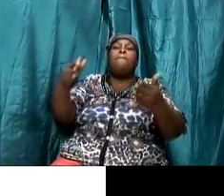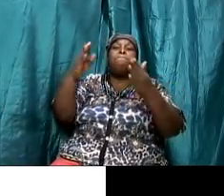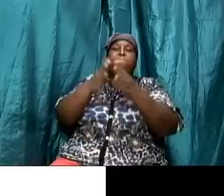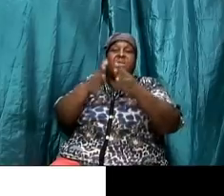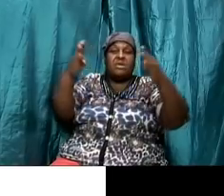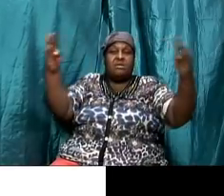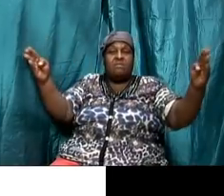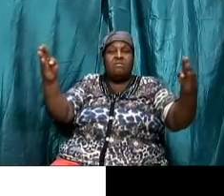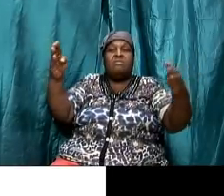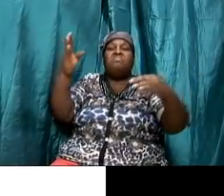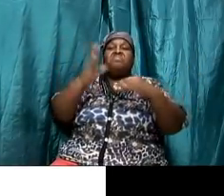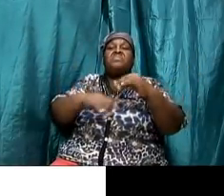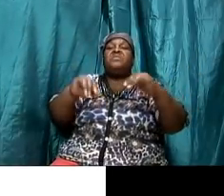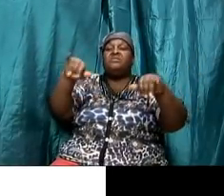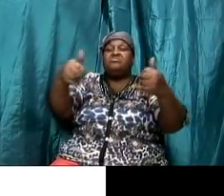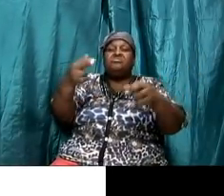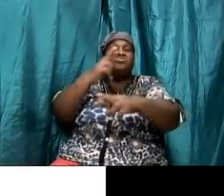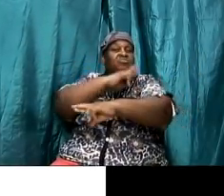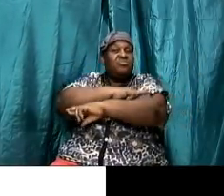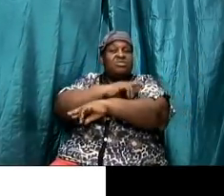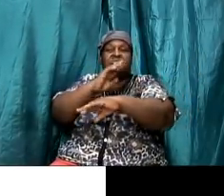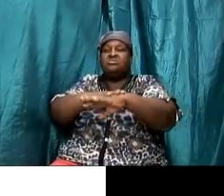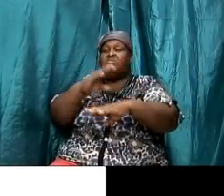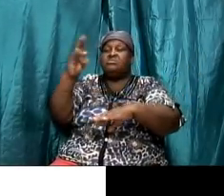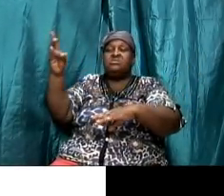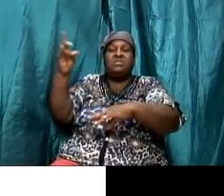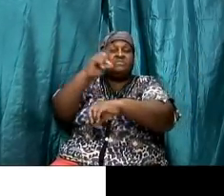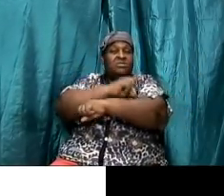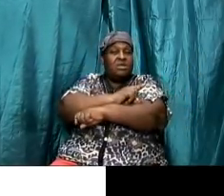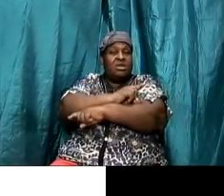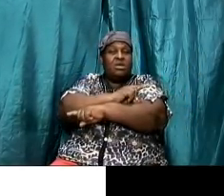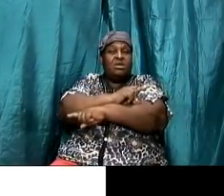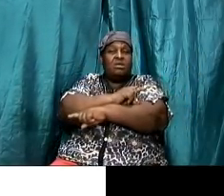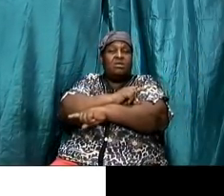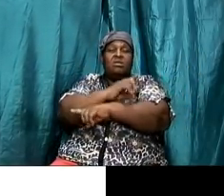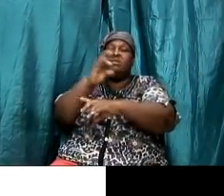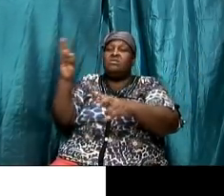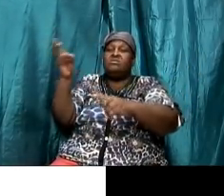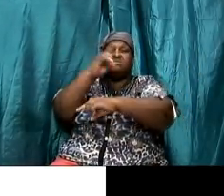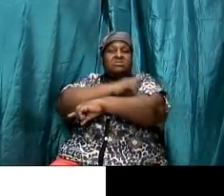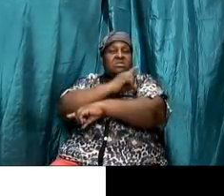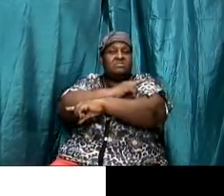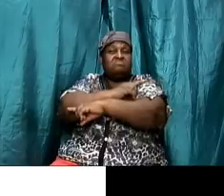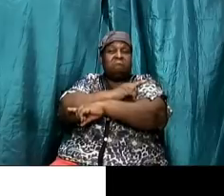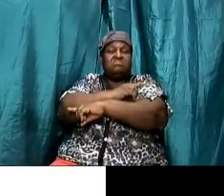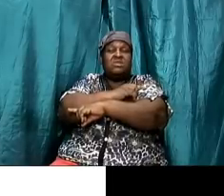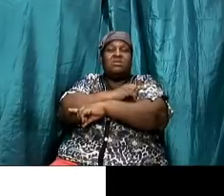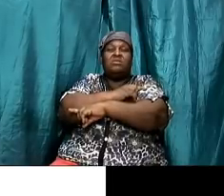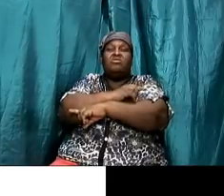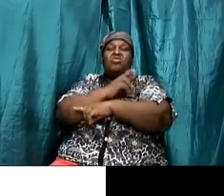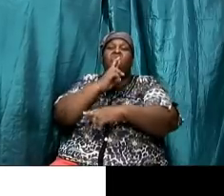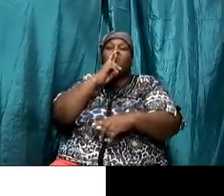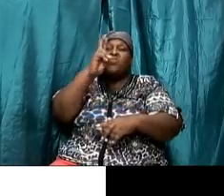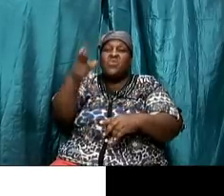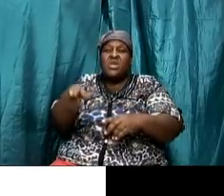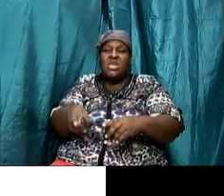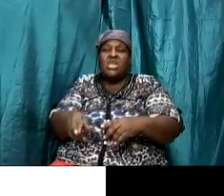on the seventh day the sabbath could be broken because the seven day sabbath was really just